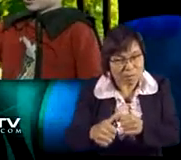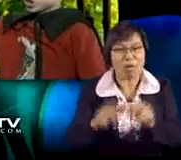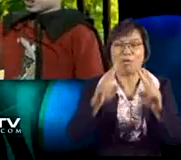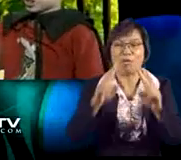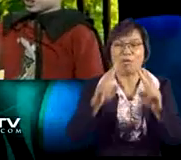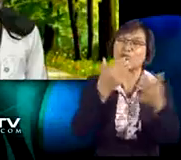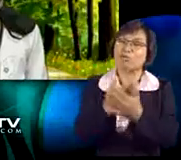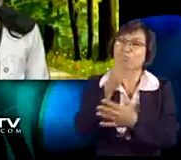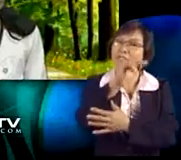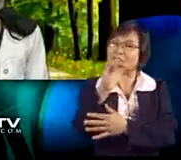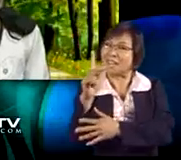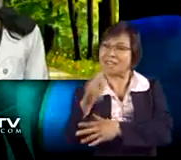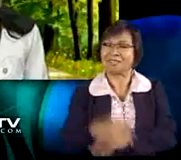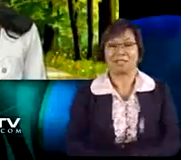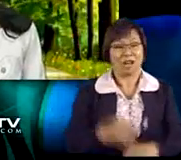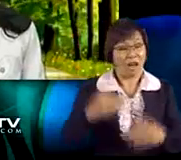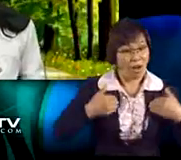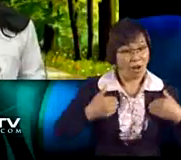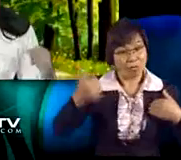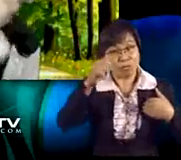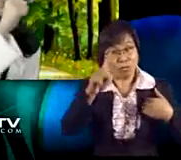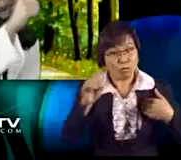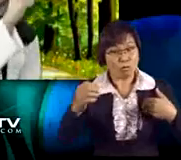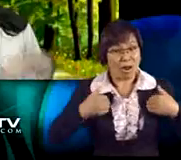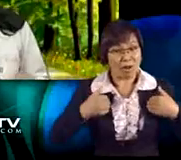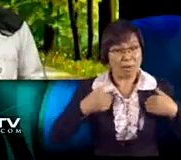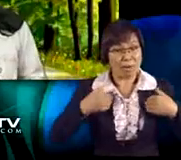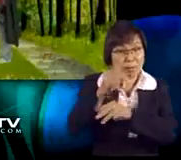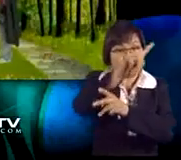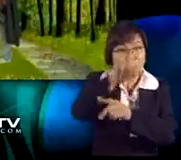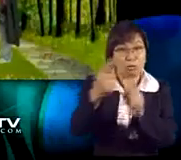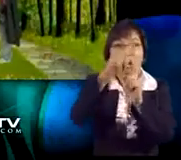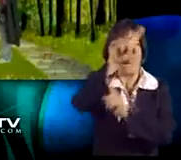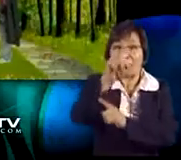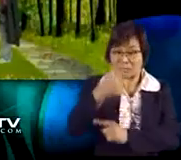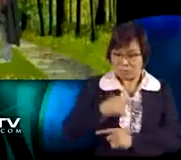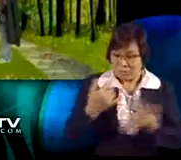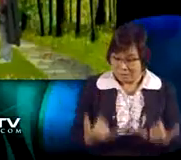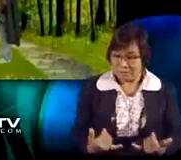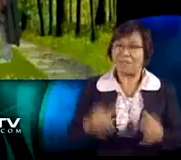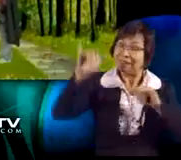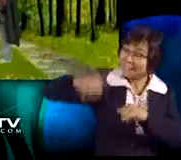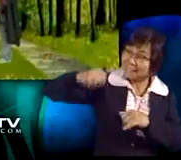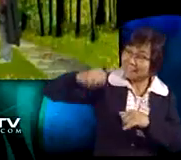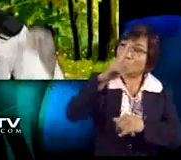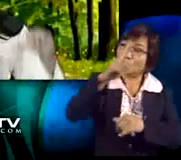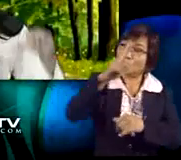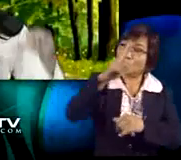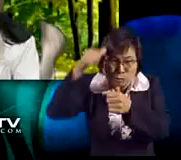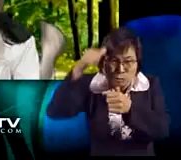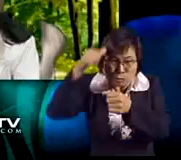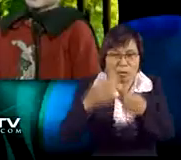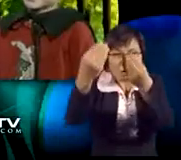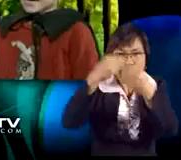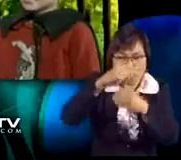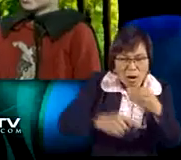time for studying. Oh, you remembered. Very good, Nick. So, do you have anything like this question to ask me